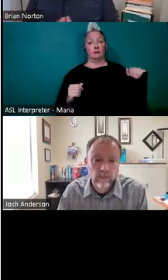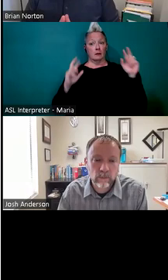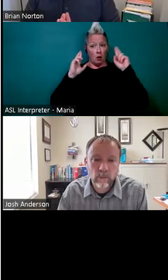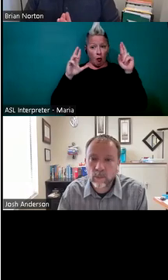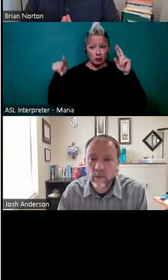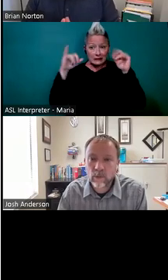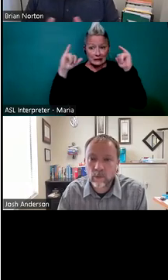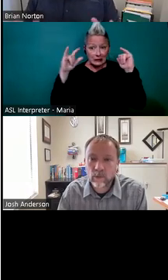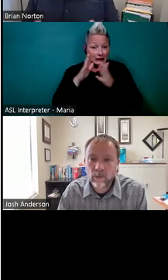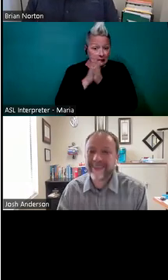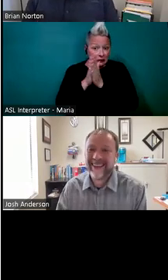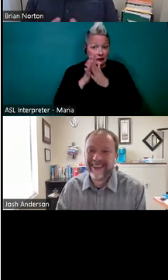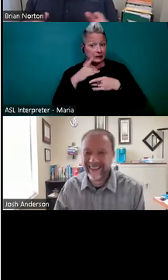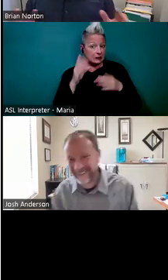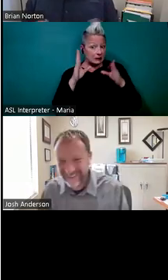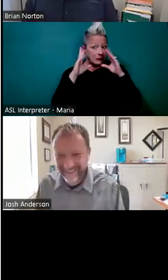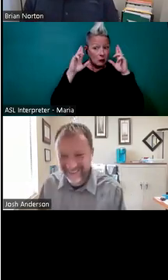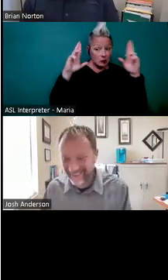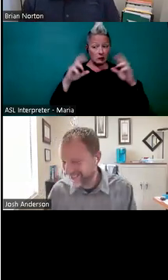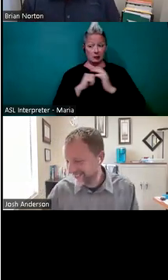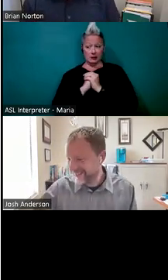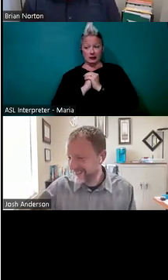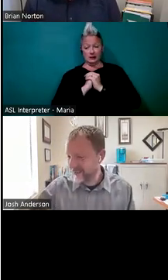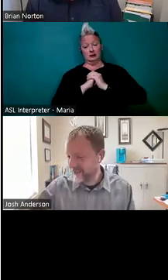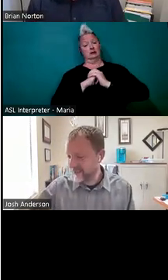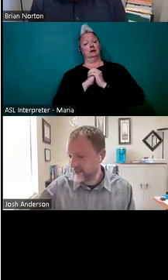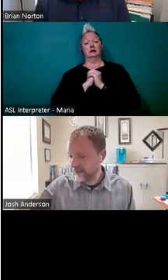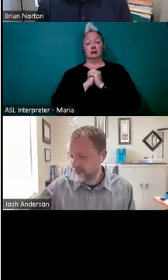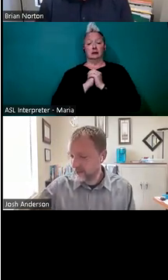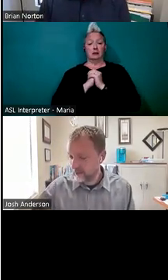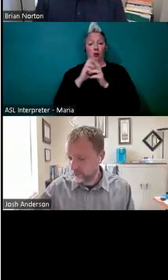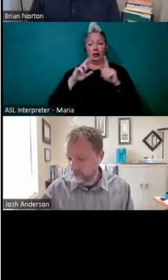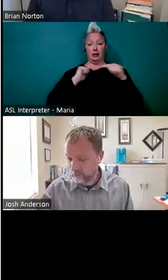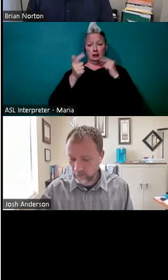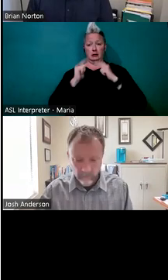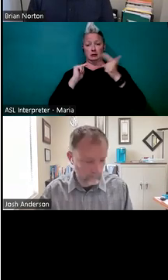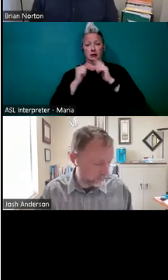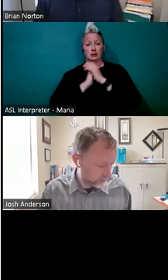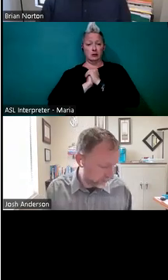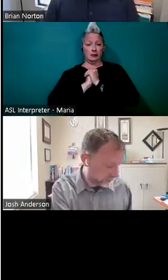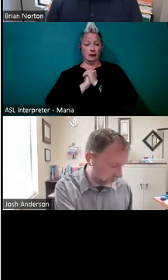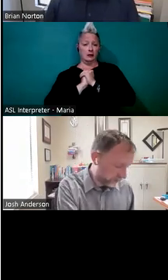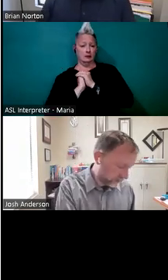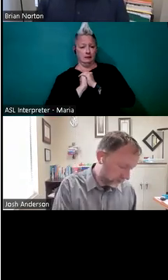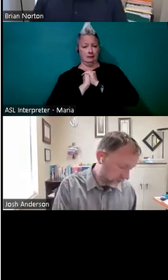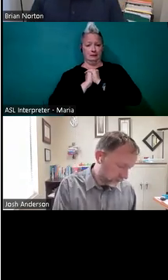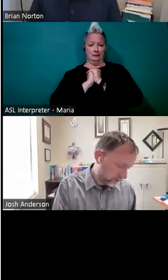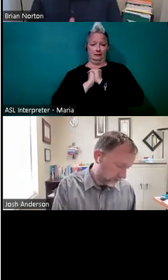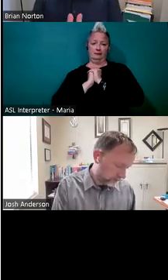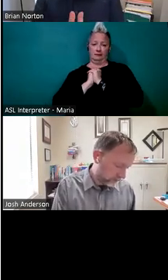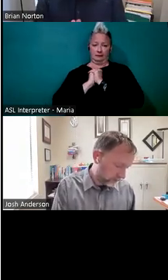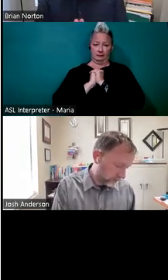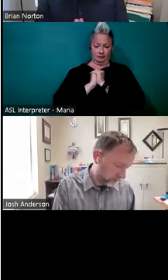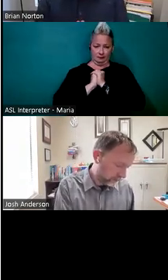interested, paying attention and ready to be able to be interactive with us a little bit. Um, this is kind of our, the play, the